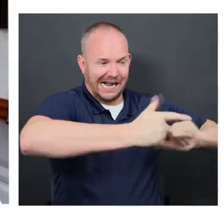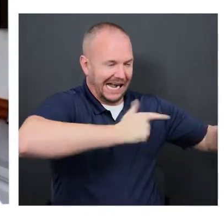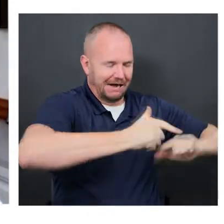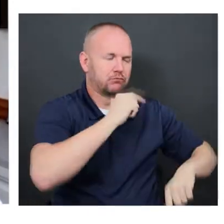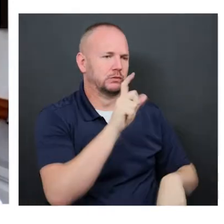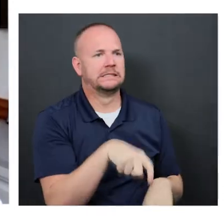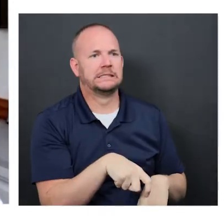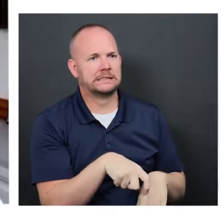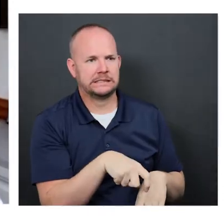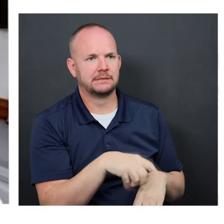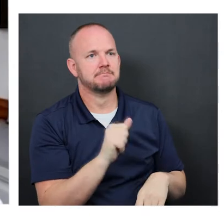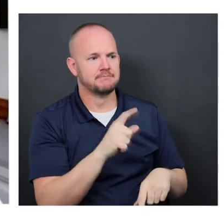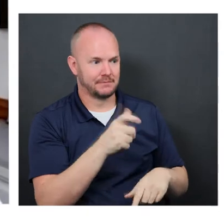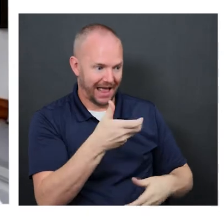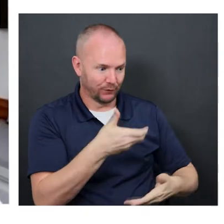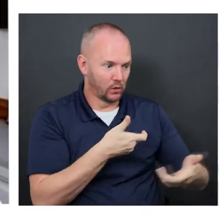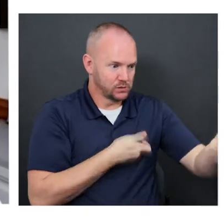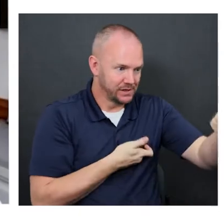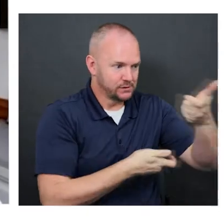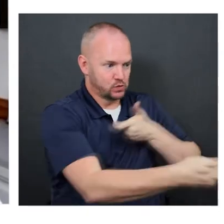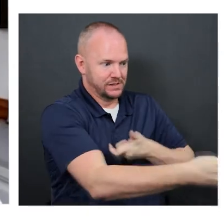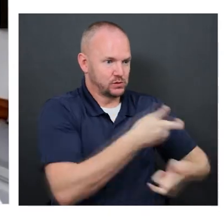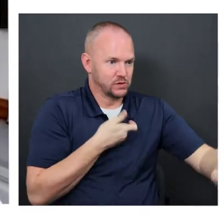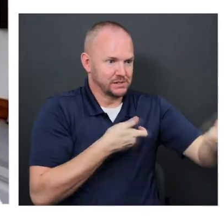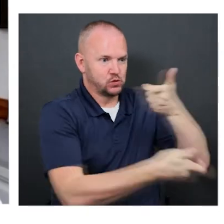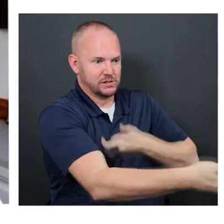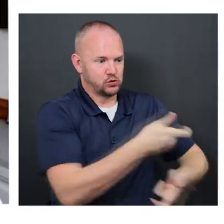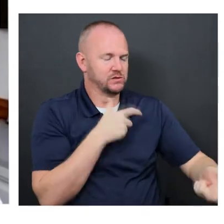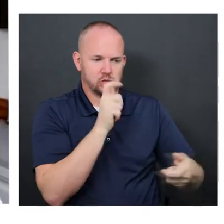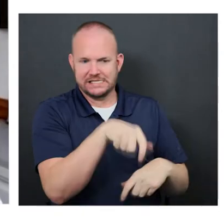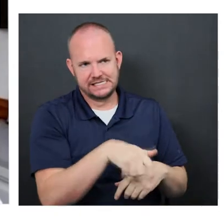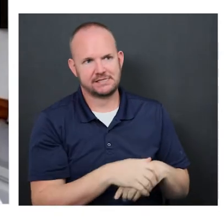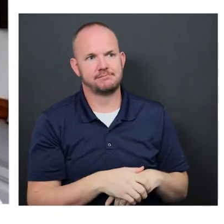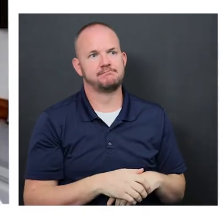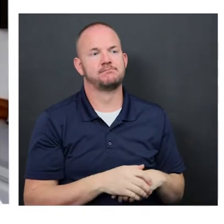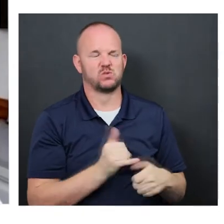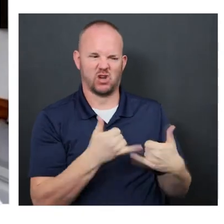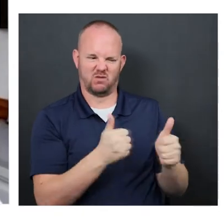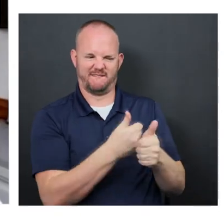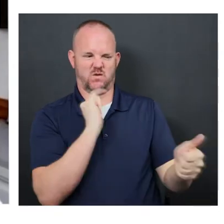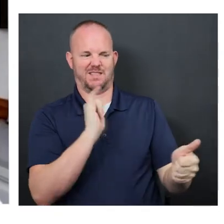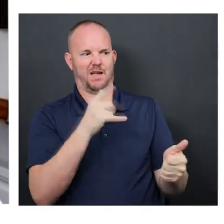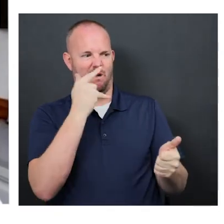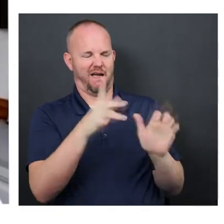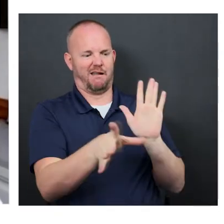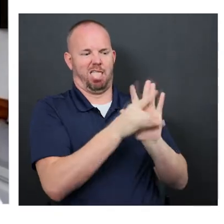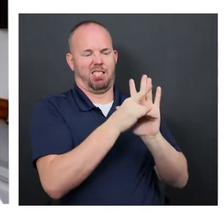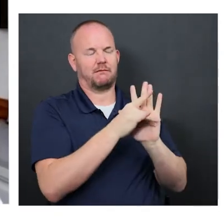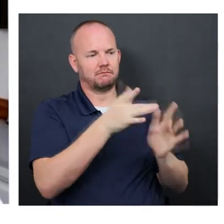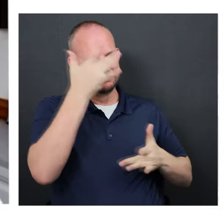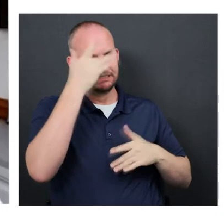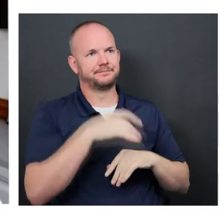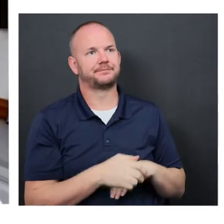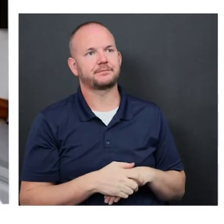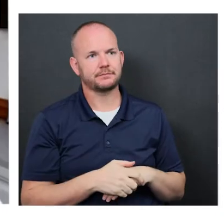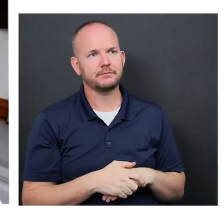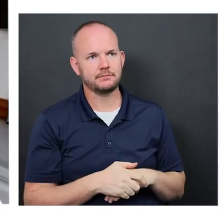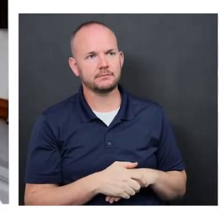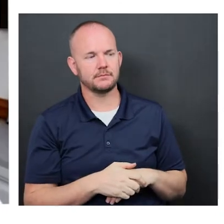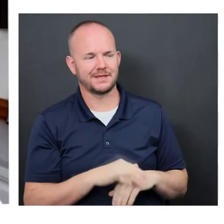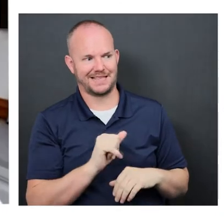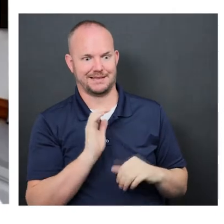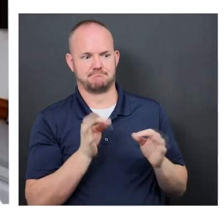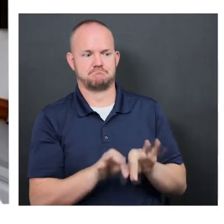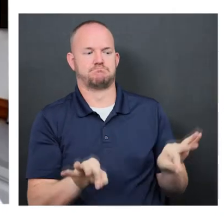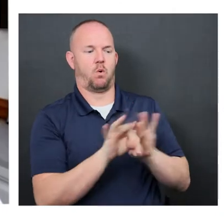speaker, not having to hand things back and forth. We have 850 iPads throughout the system. We were just in a